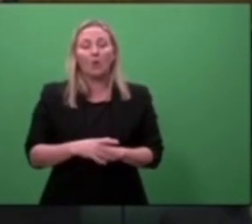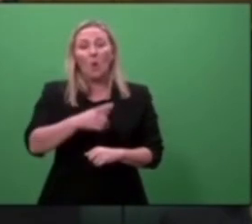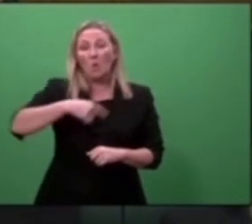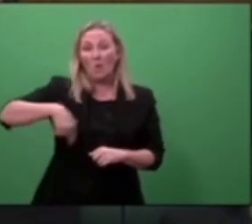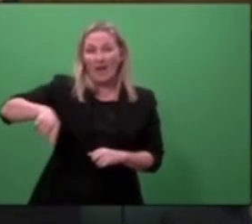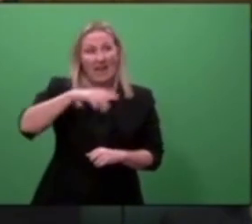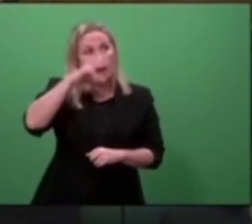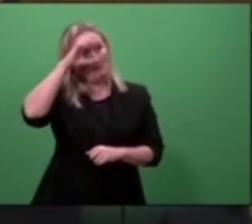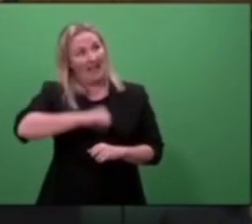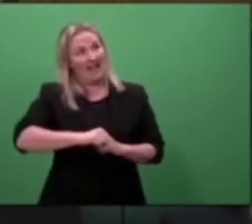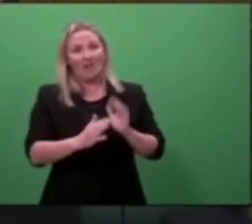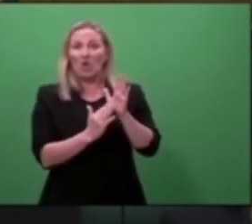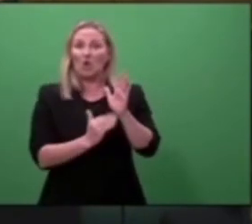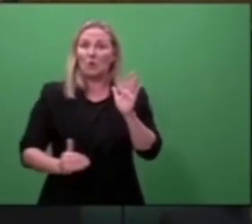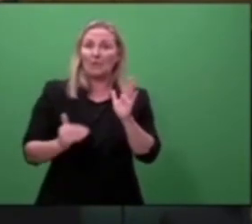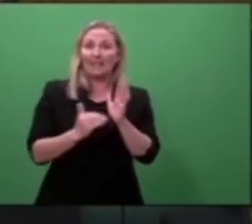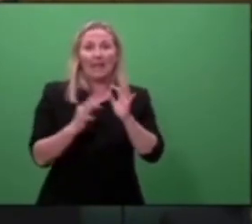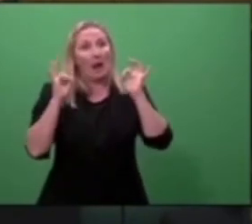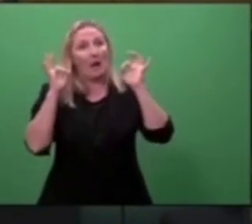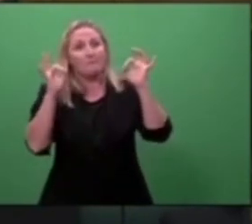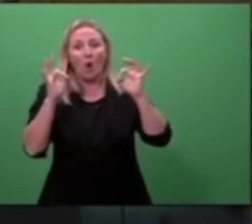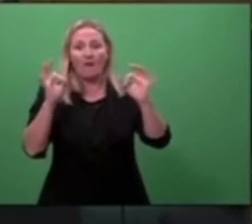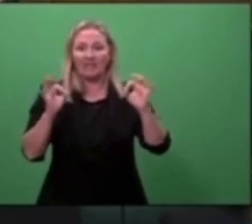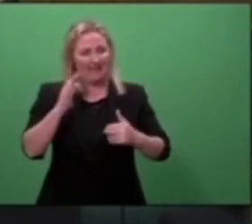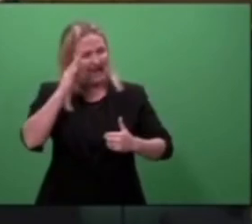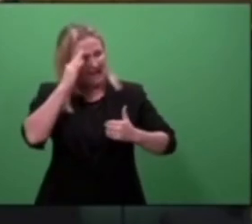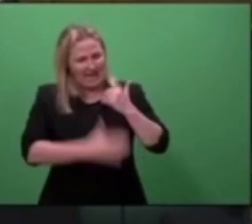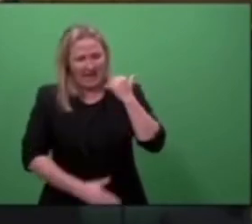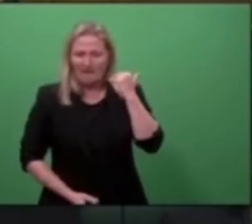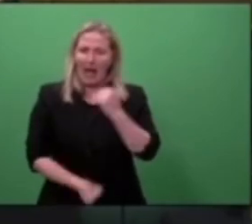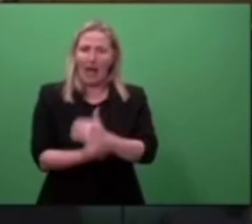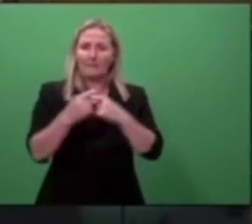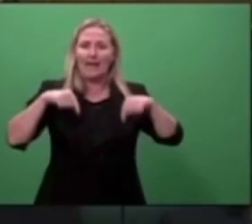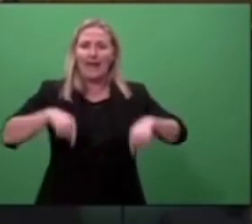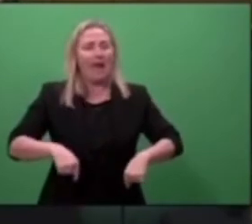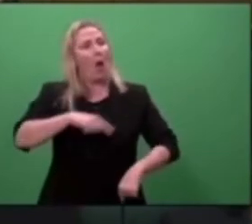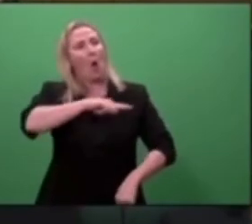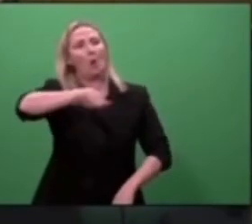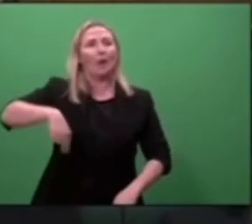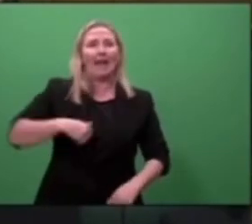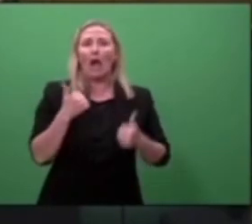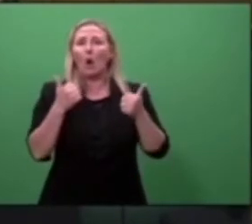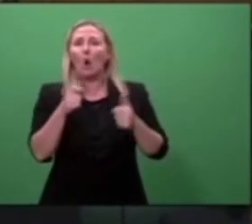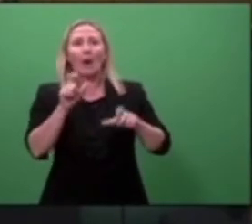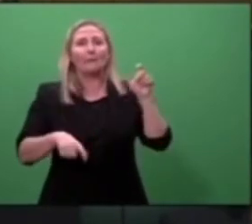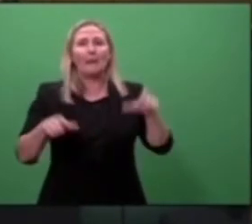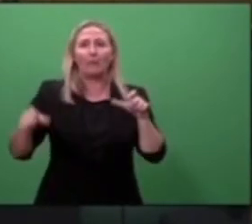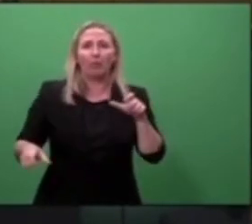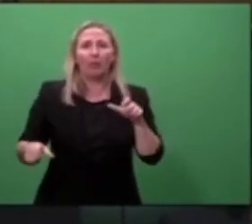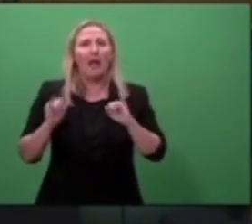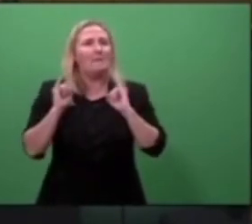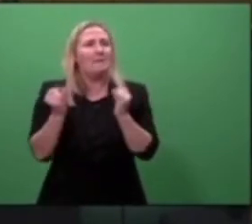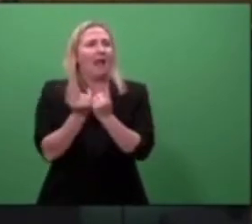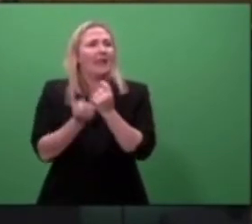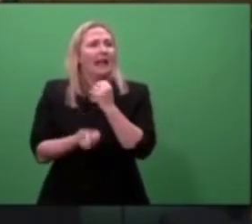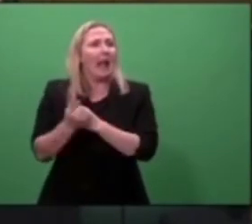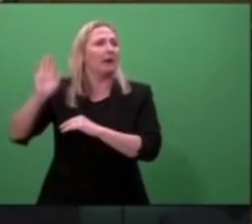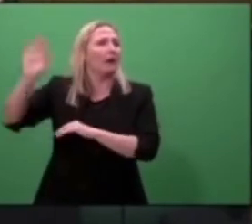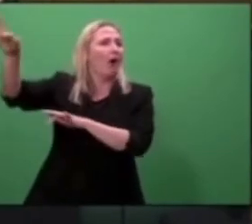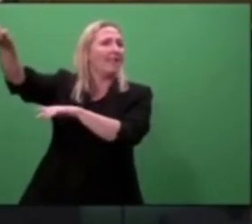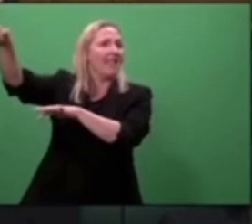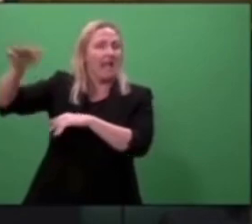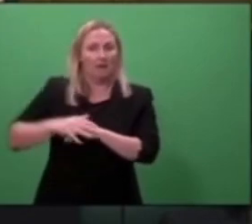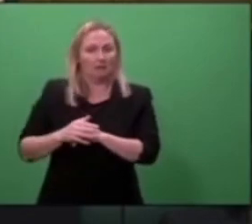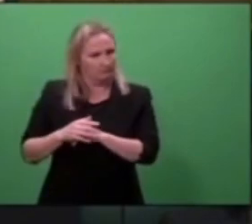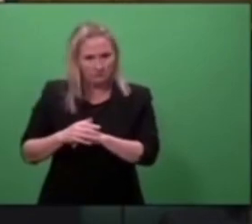it could never happen on such a scale or so grotesquely that we were good people and bad things happened elsewhere. Actually, it did happen here.